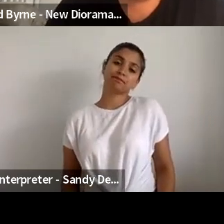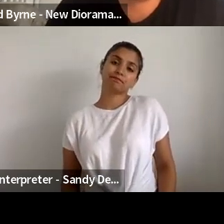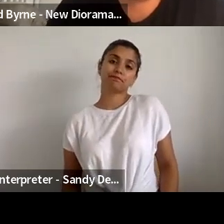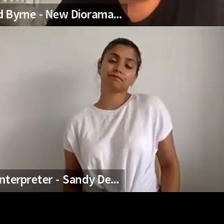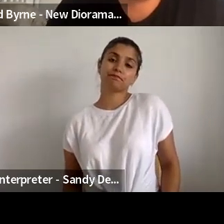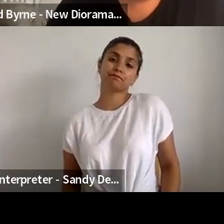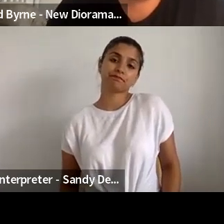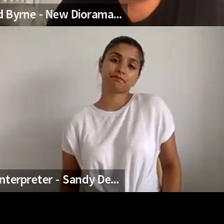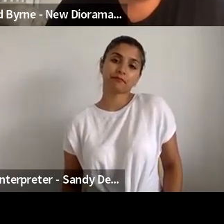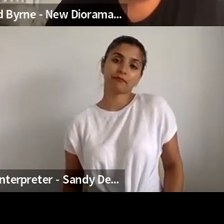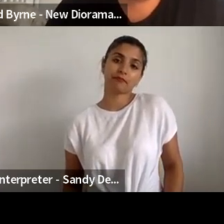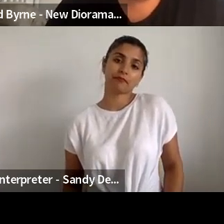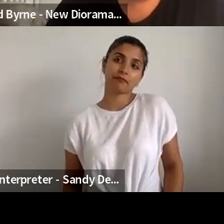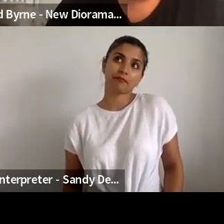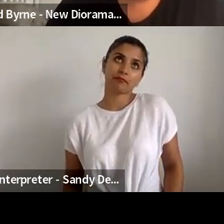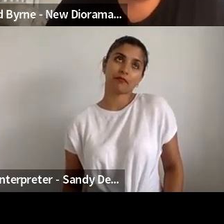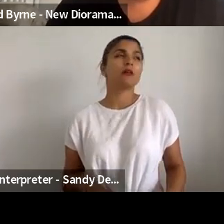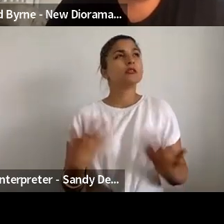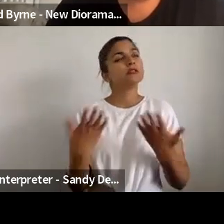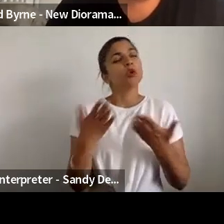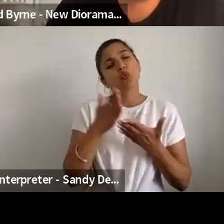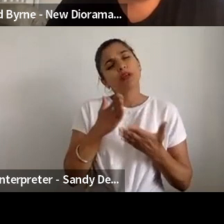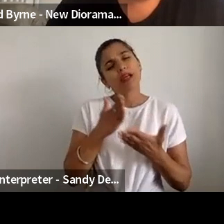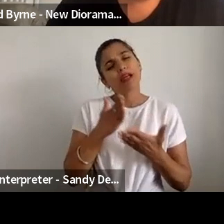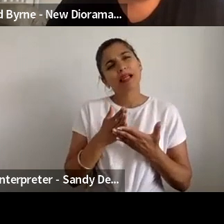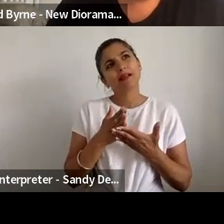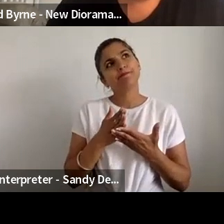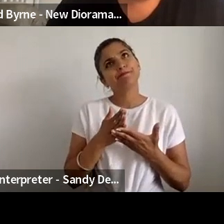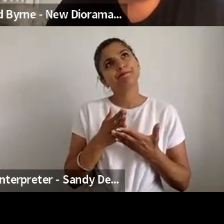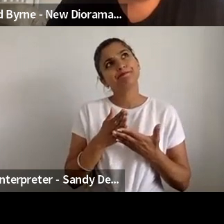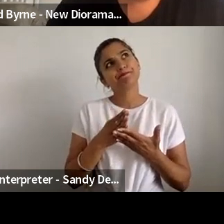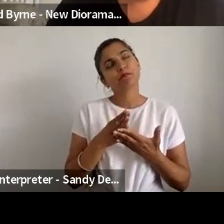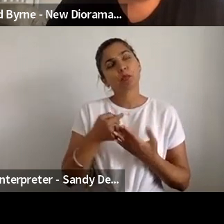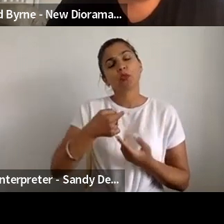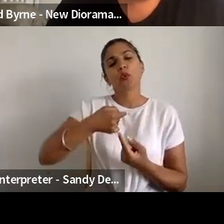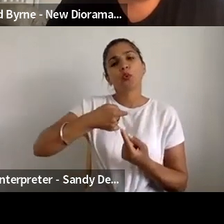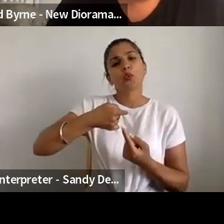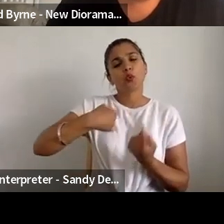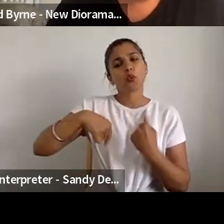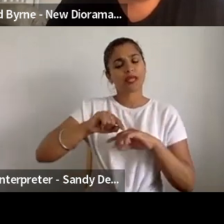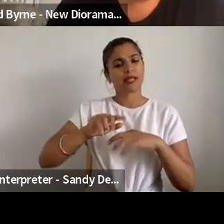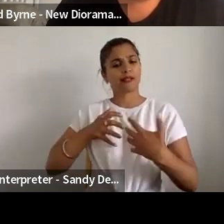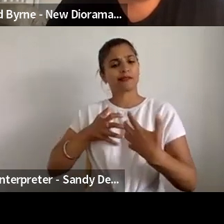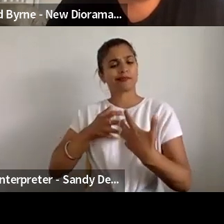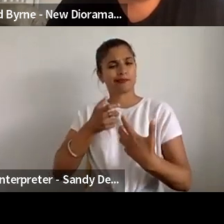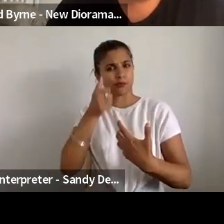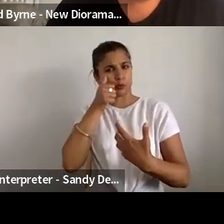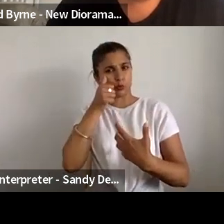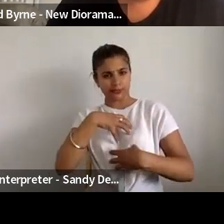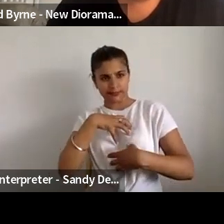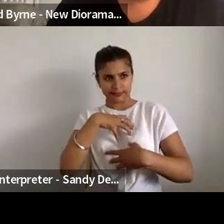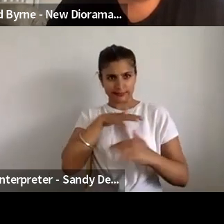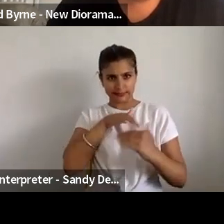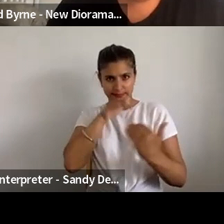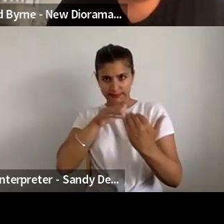very attuned to kind of negative responses to random selection, we thought that it